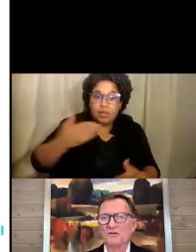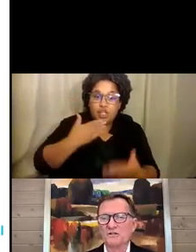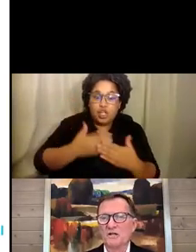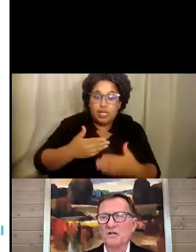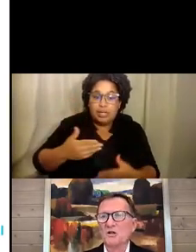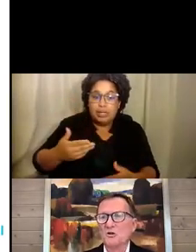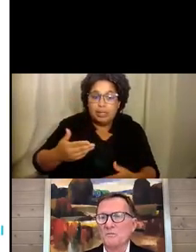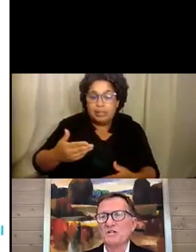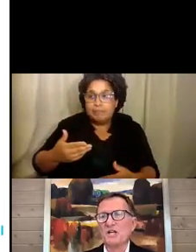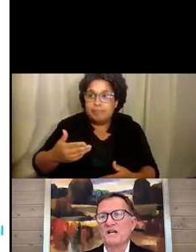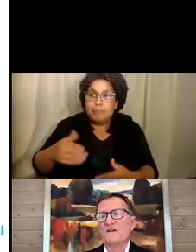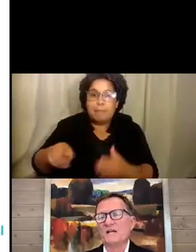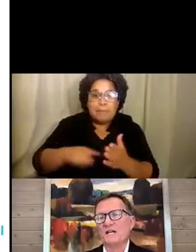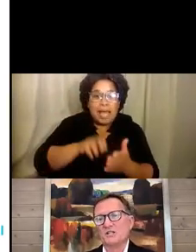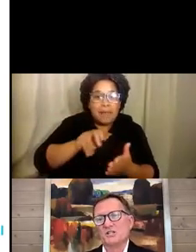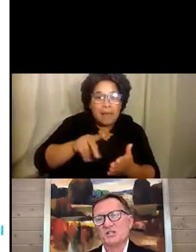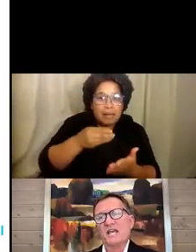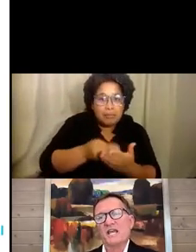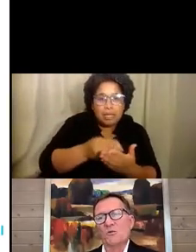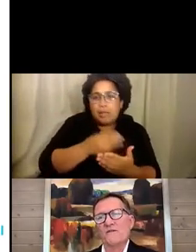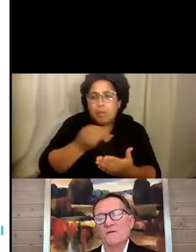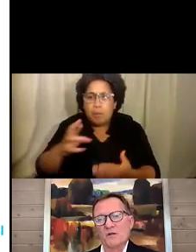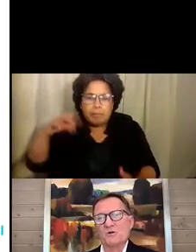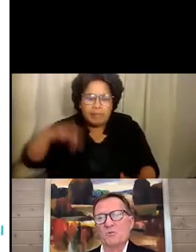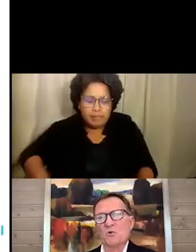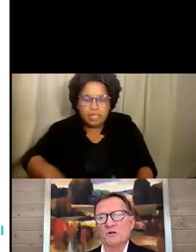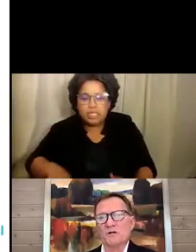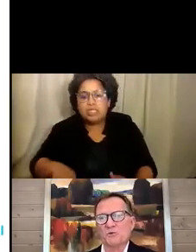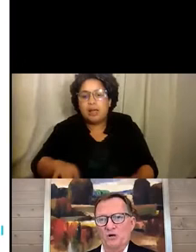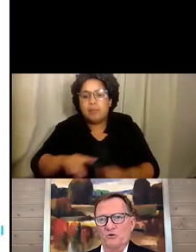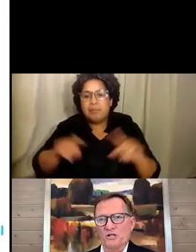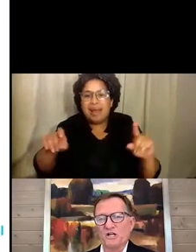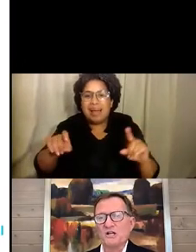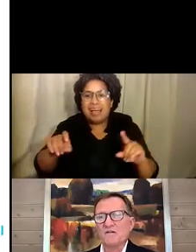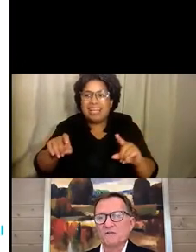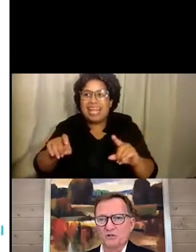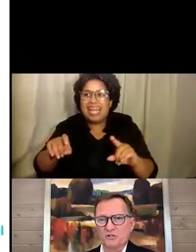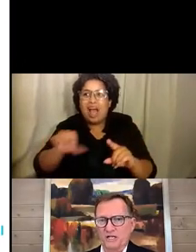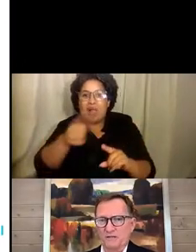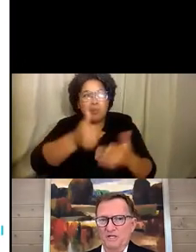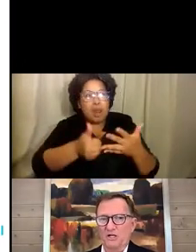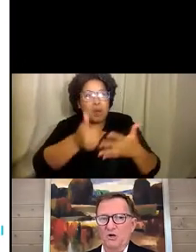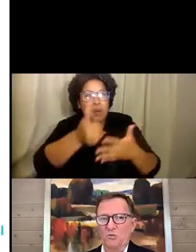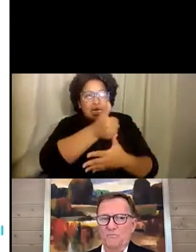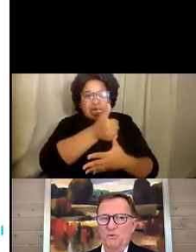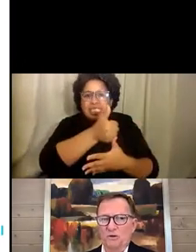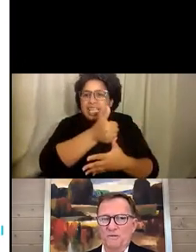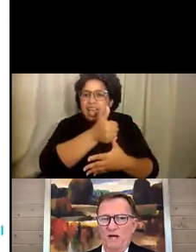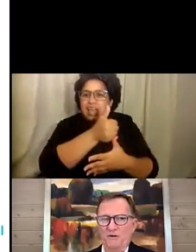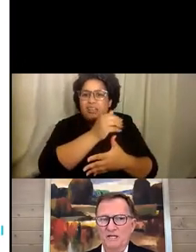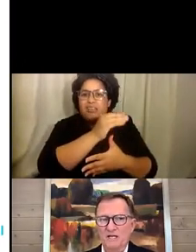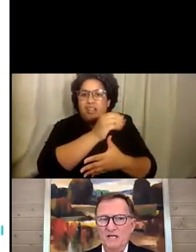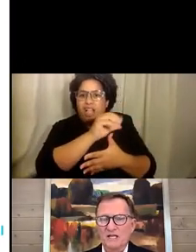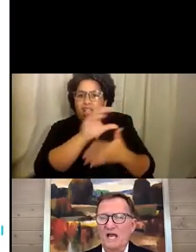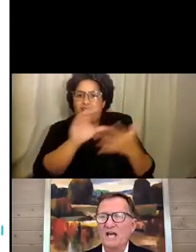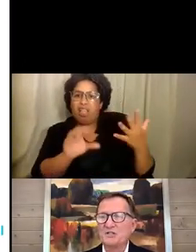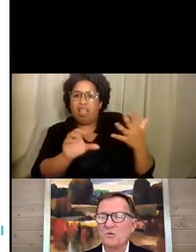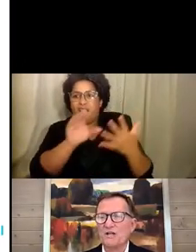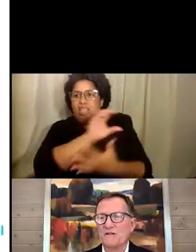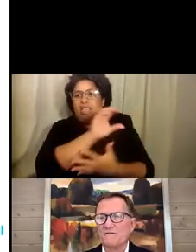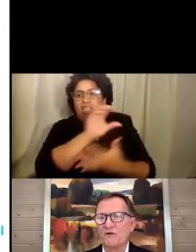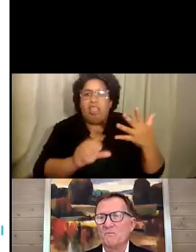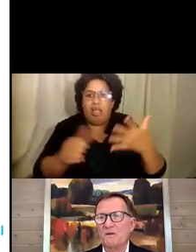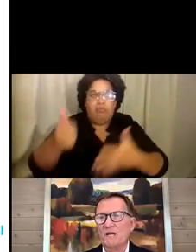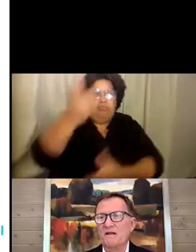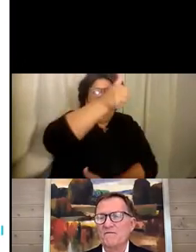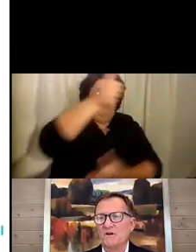dollars, could be significant because it's taking away from other important priorities for your team and you don't want to burn them out. The last one